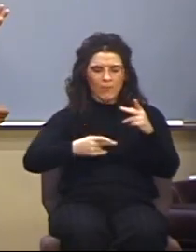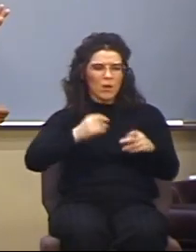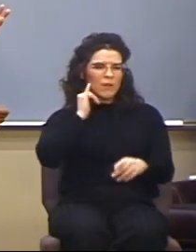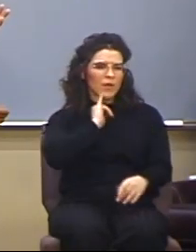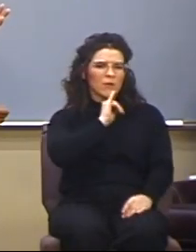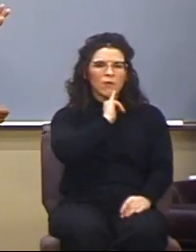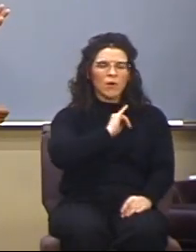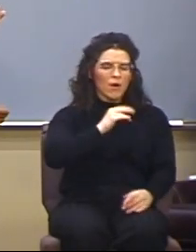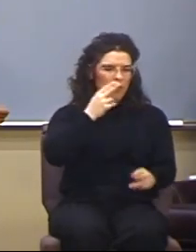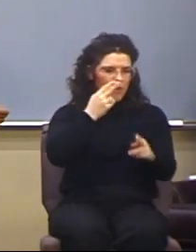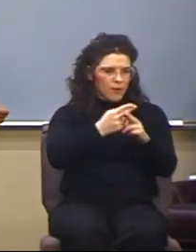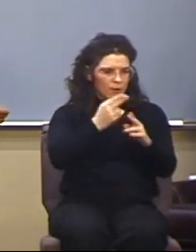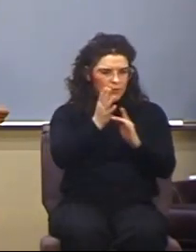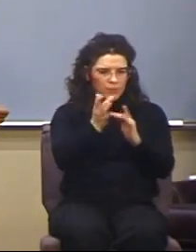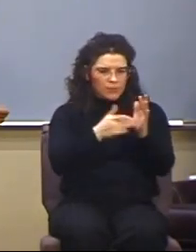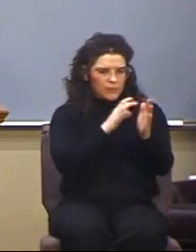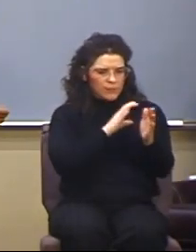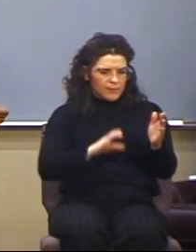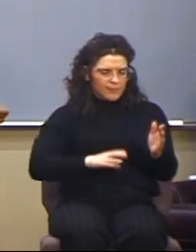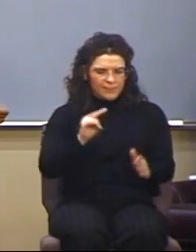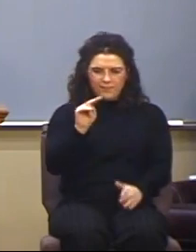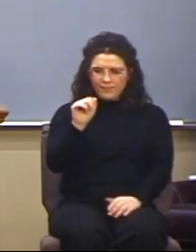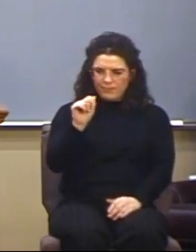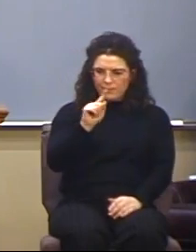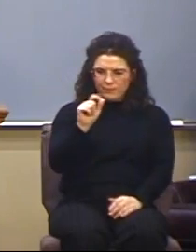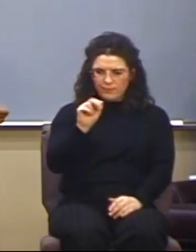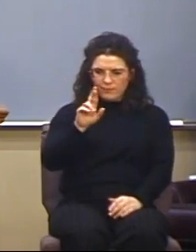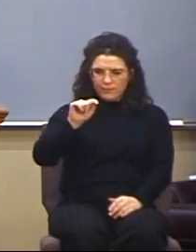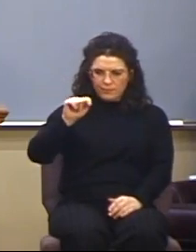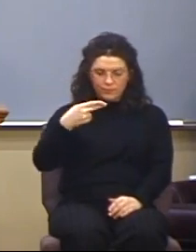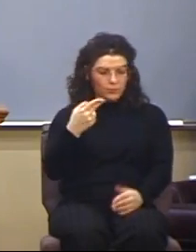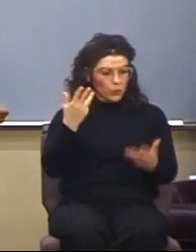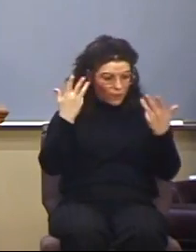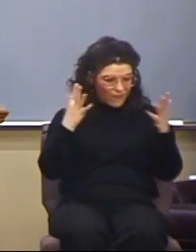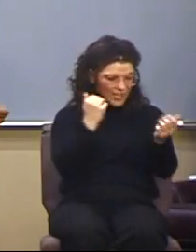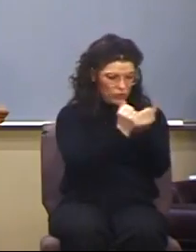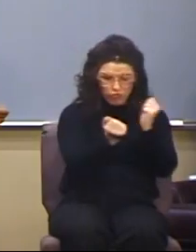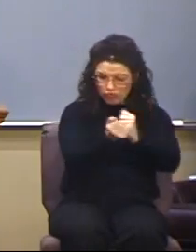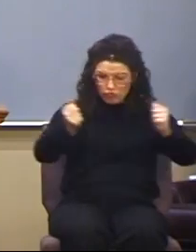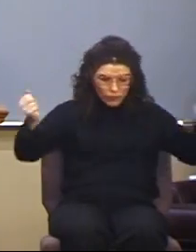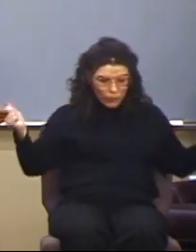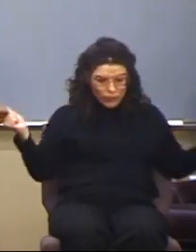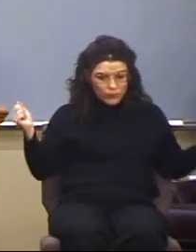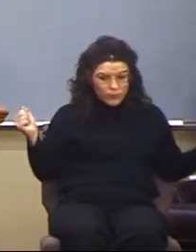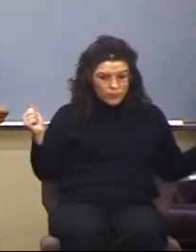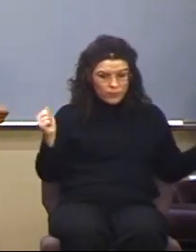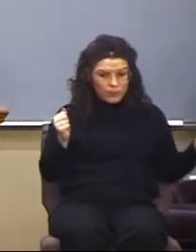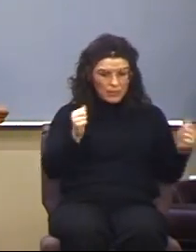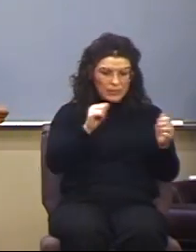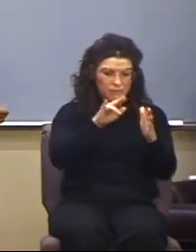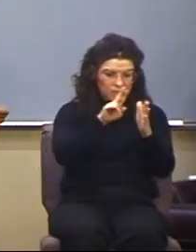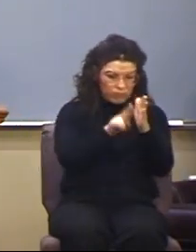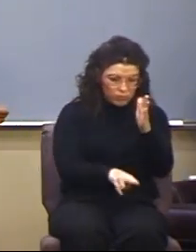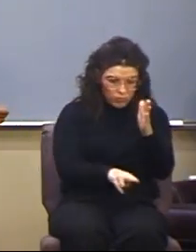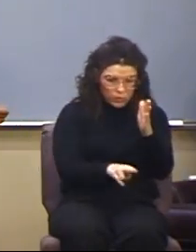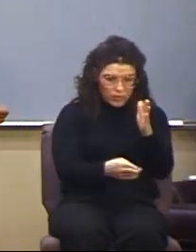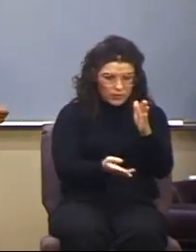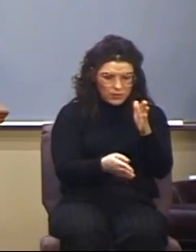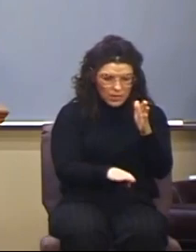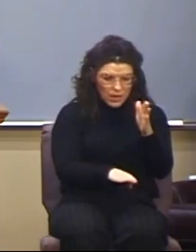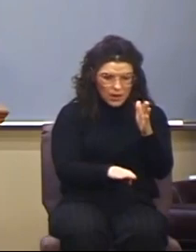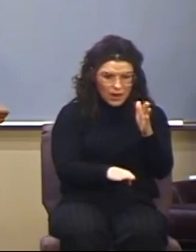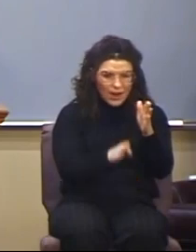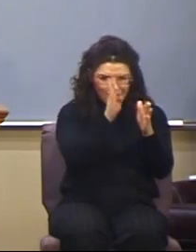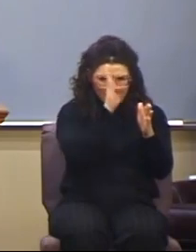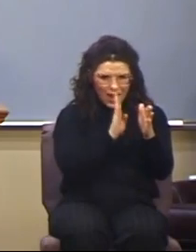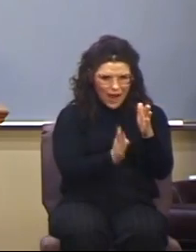name of Jesus Christ of Nazareth, whom ye crucified, whom God has raised from the dead, even by